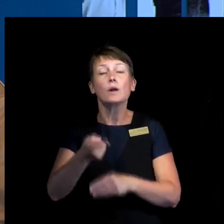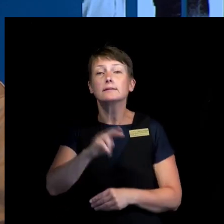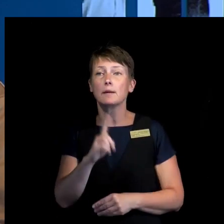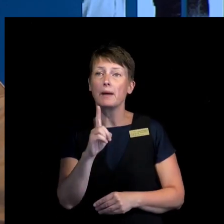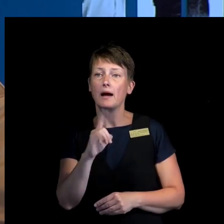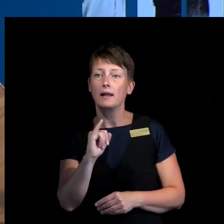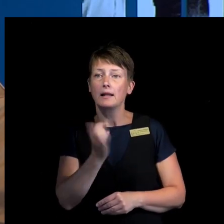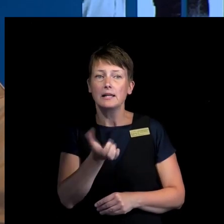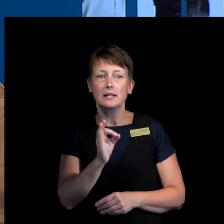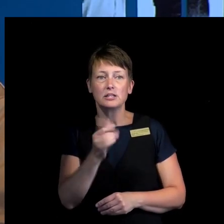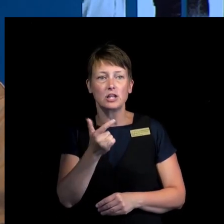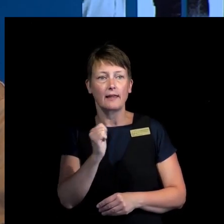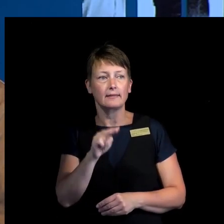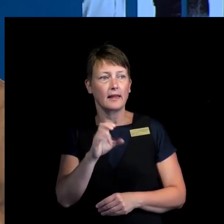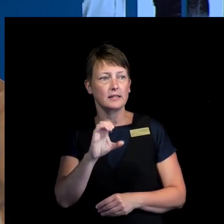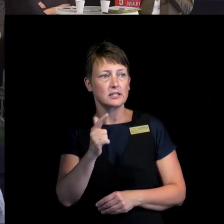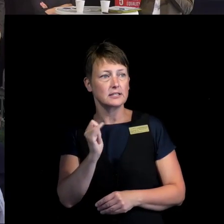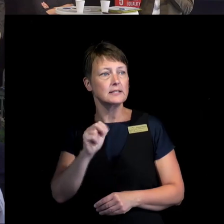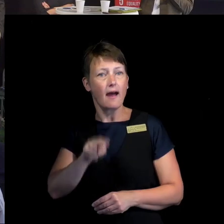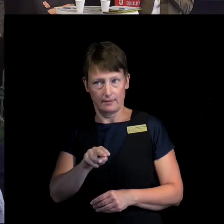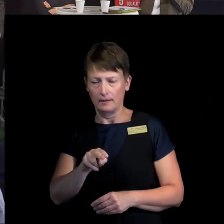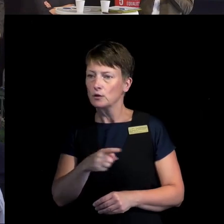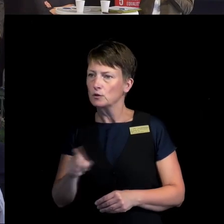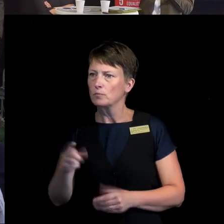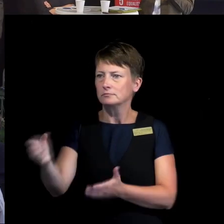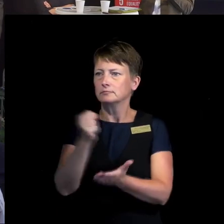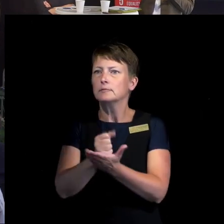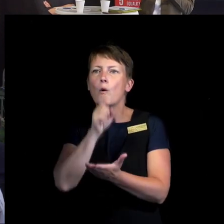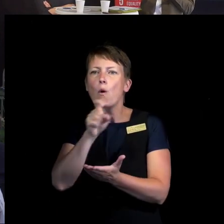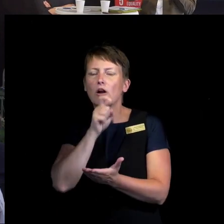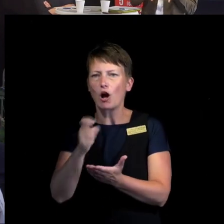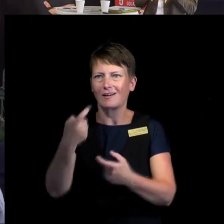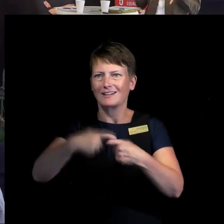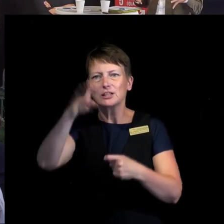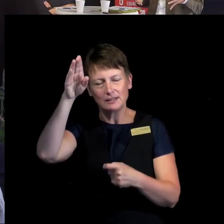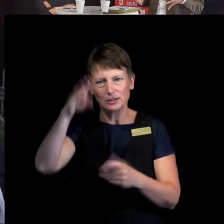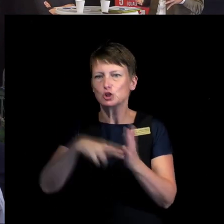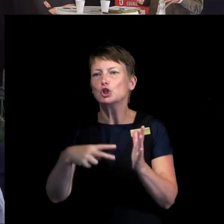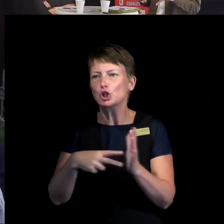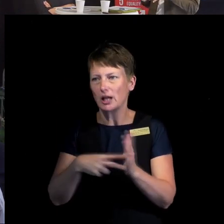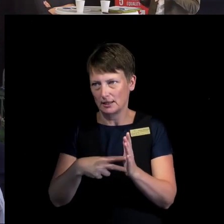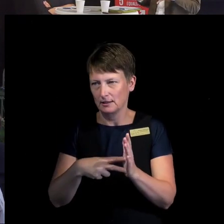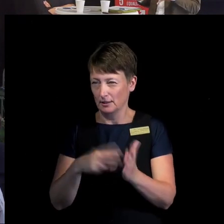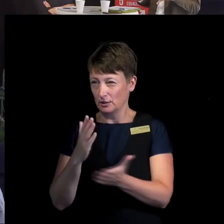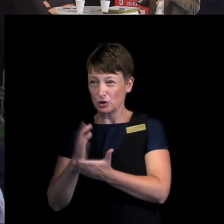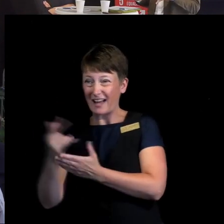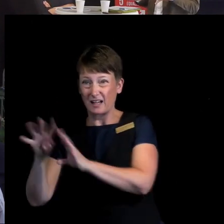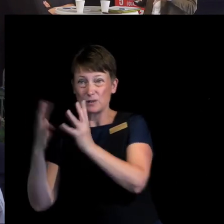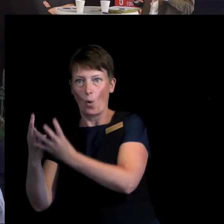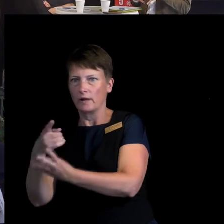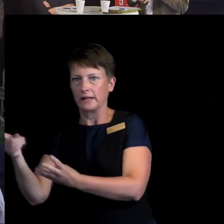important, brave initiative setting up a prosecutor for Syria. In a situation where the Security Council was totally blocked.